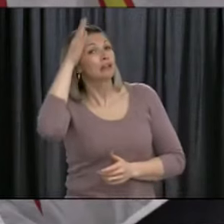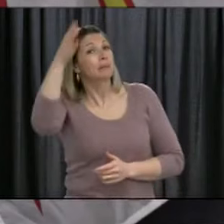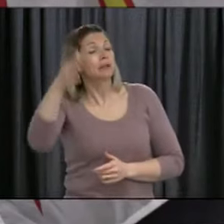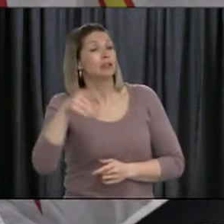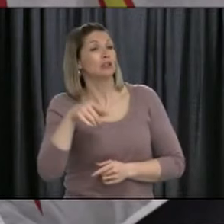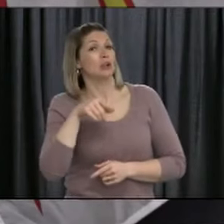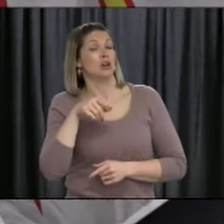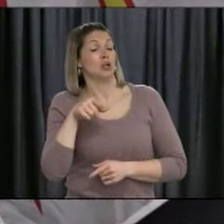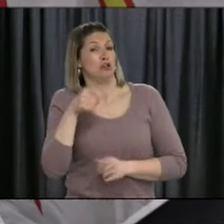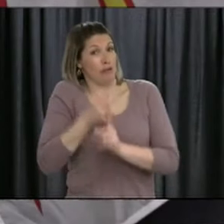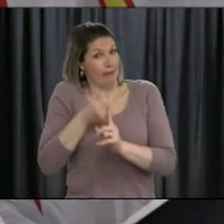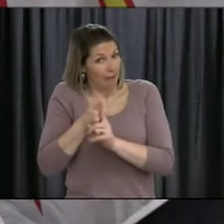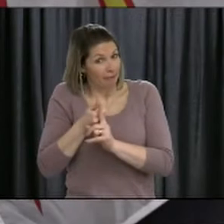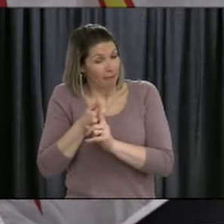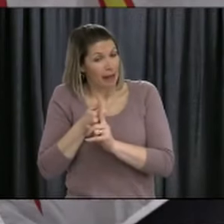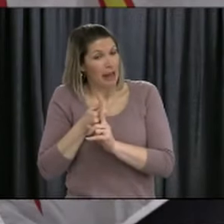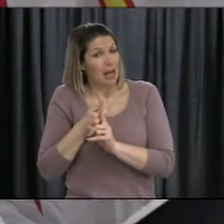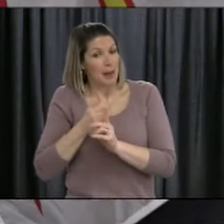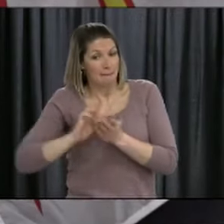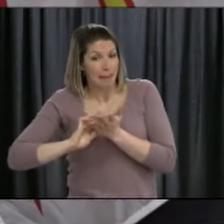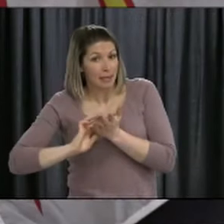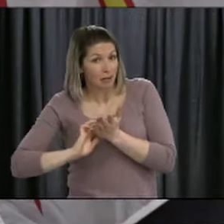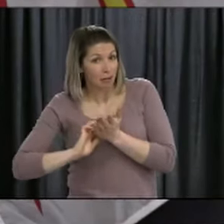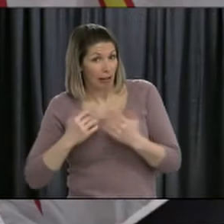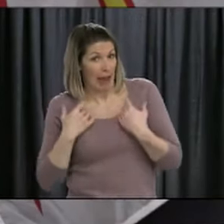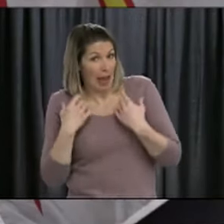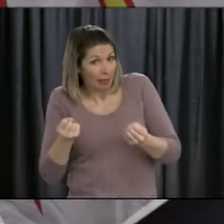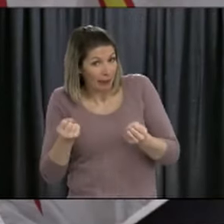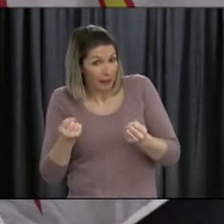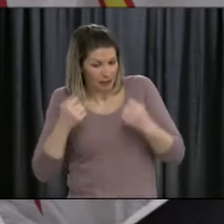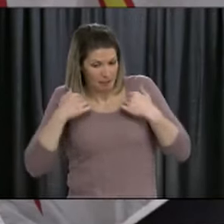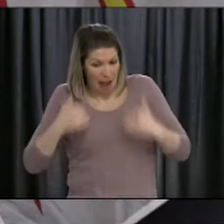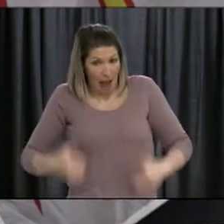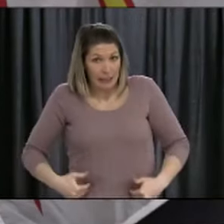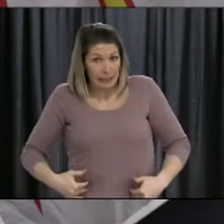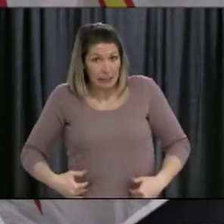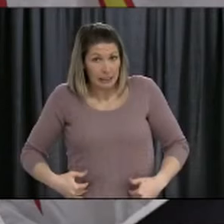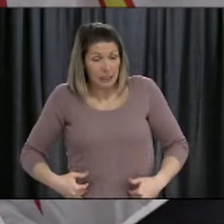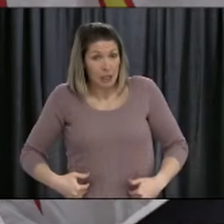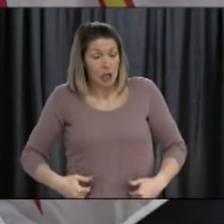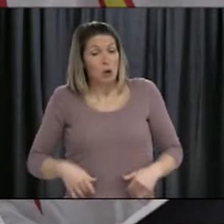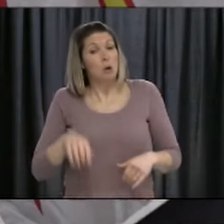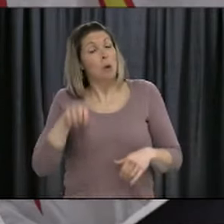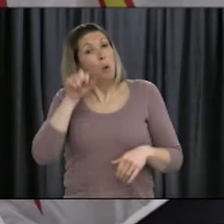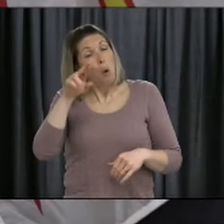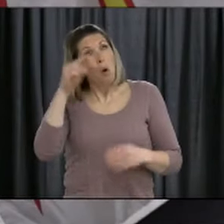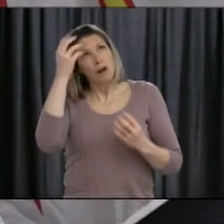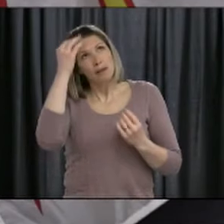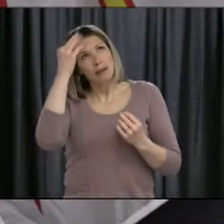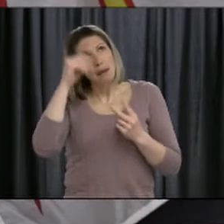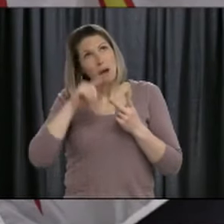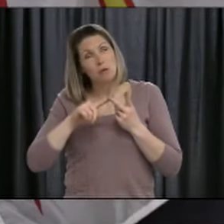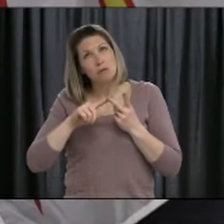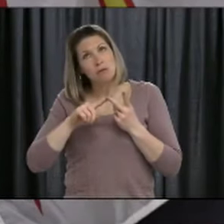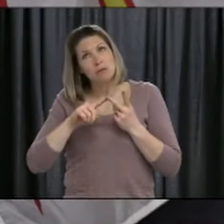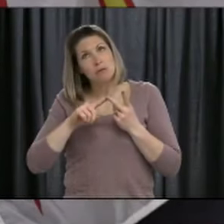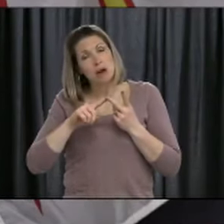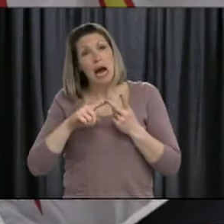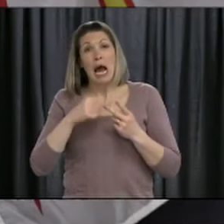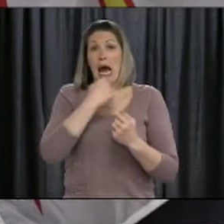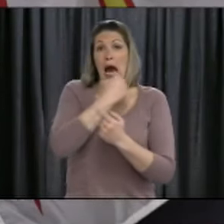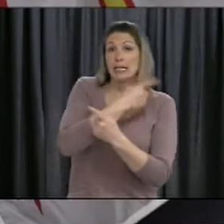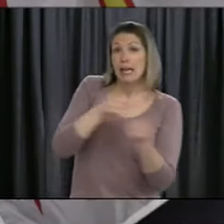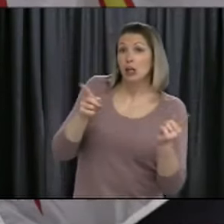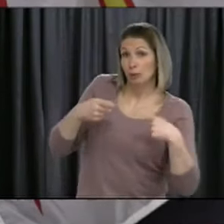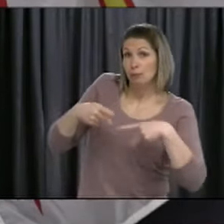have to think about that. And then you have to ask yourself, is it really wise to expand my bubble at this time at all? And just because you can do it doesn't mean you